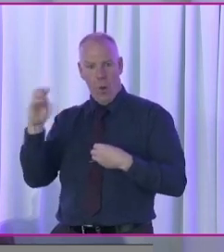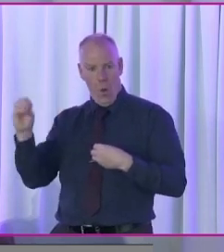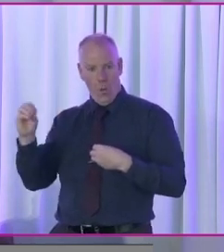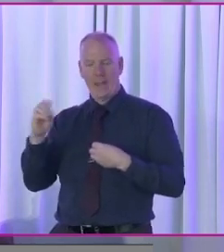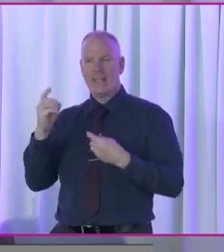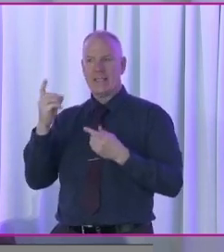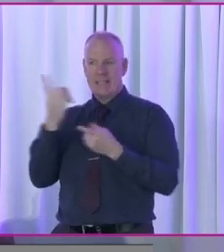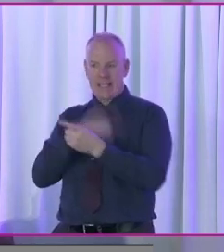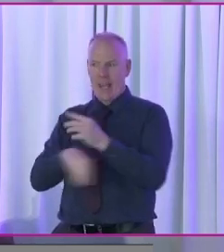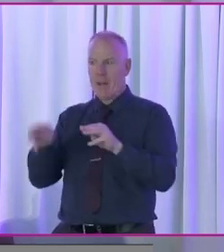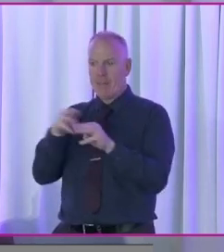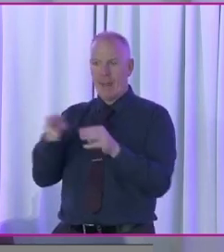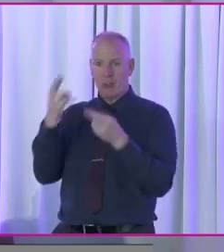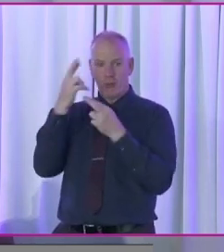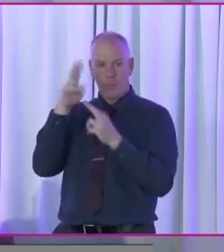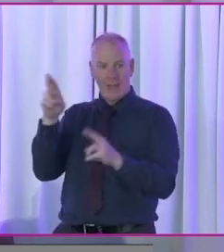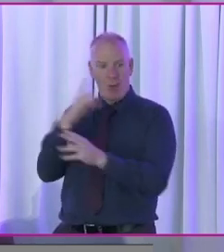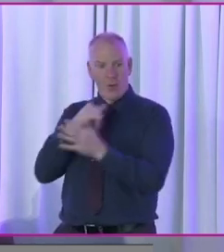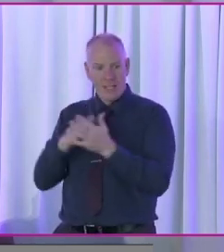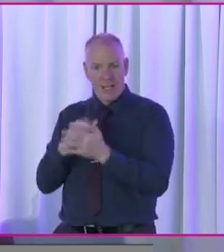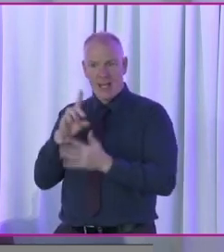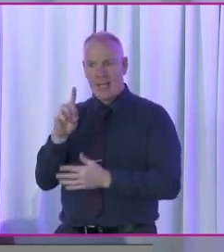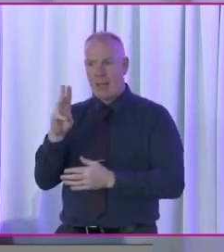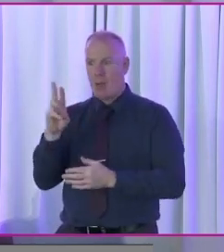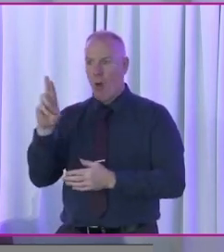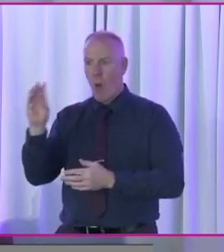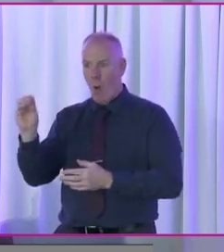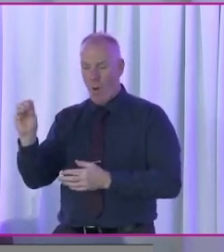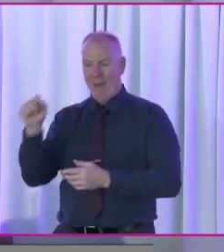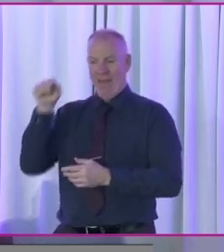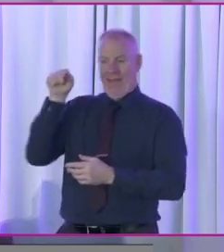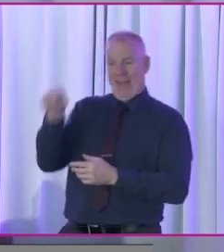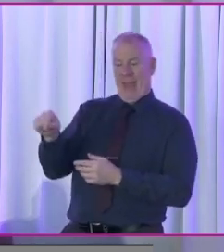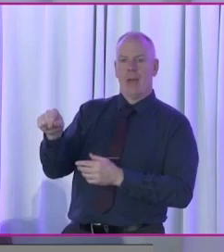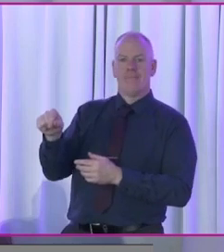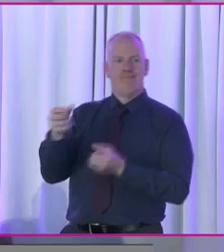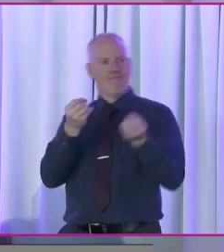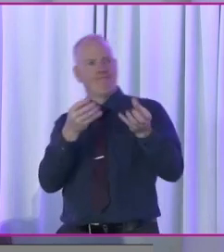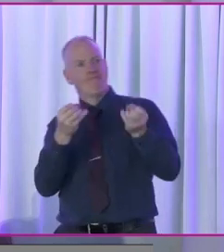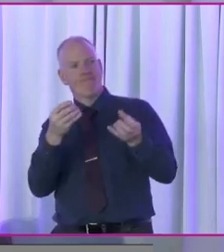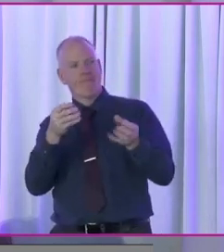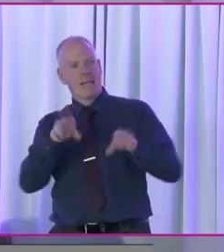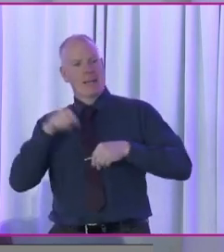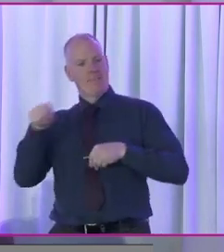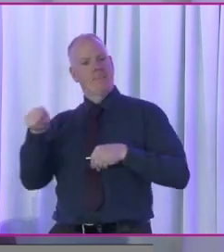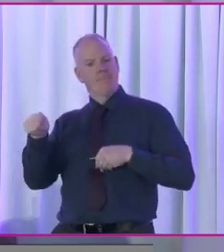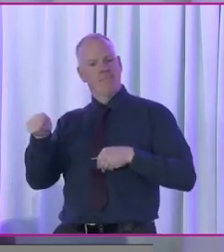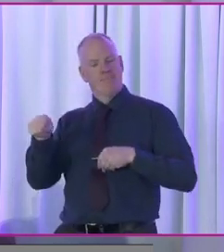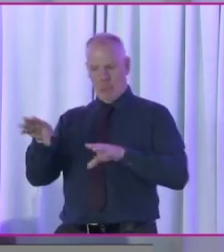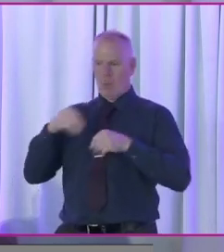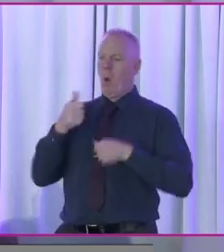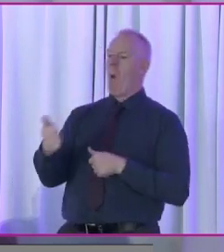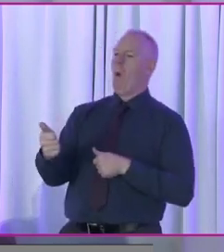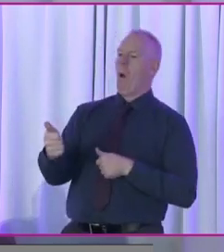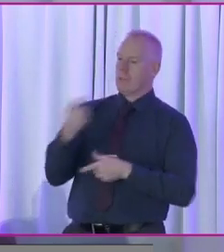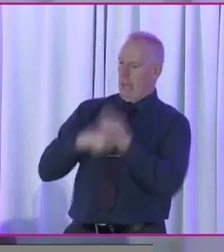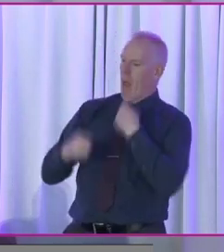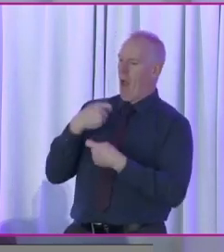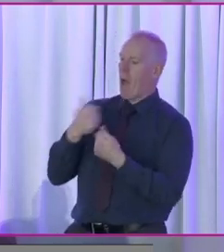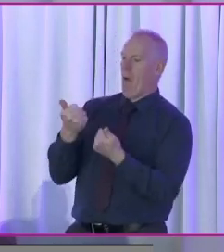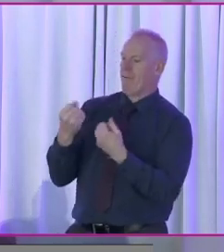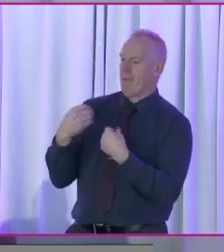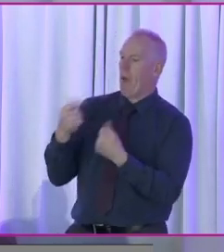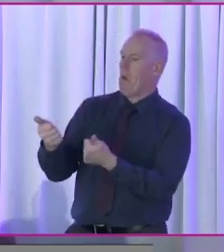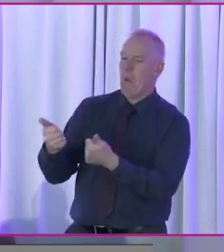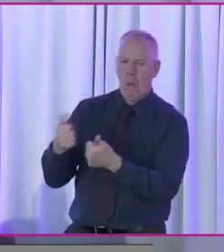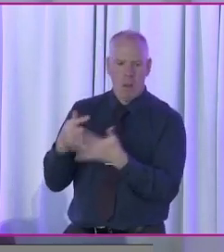Organisation. And that the DPROs are heard and listened to. And it's worth our while, because we go